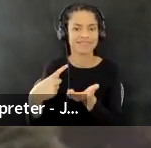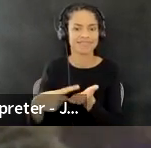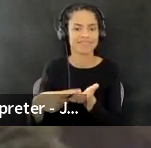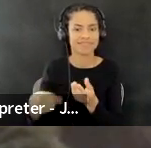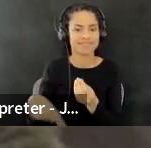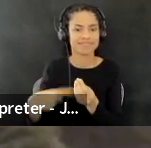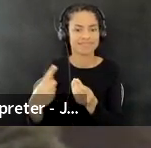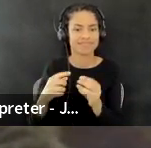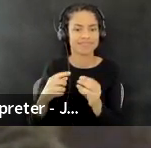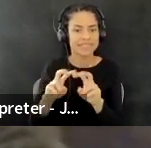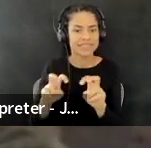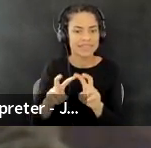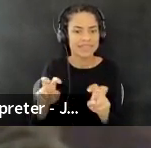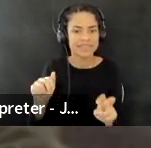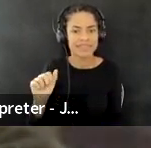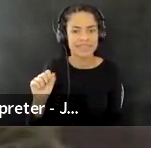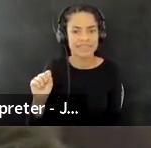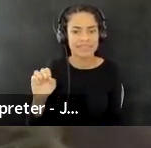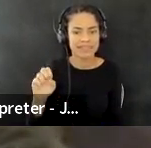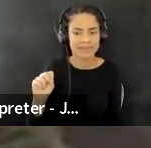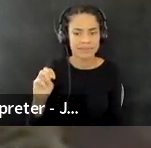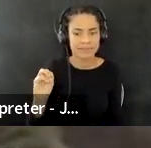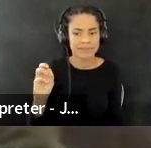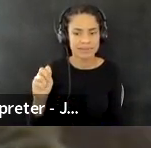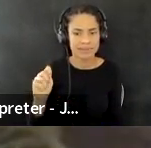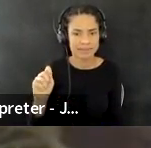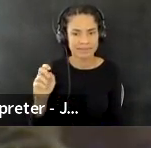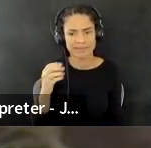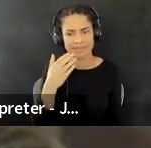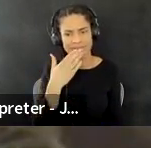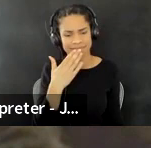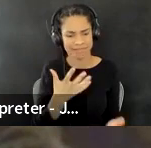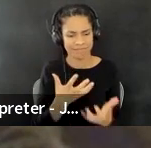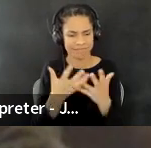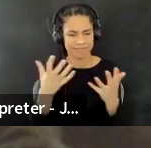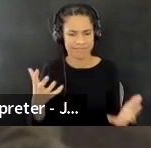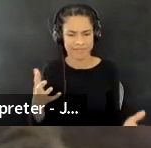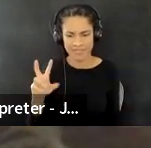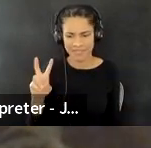Um, and thank you so much, uh, Vanessa and Trisha.